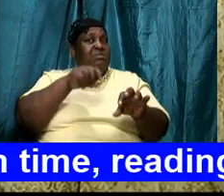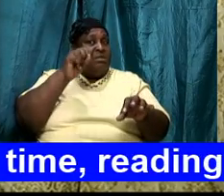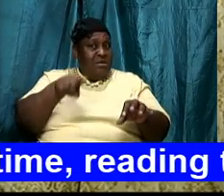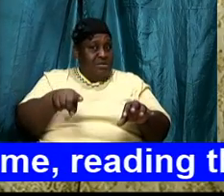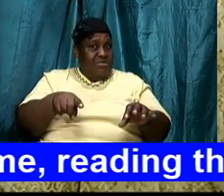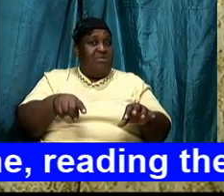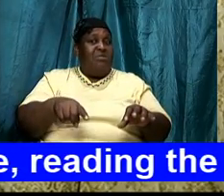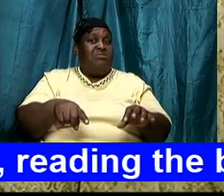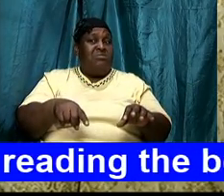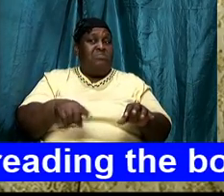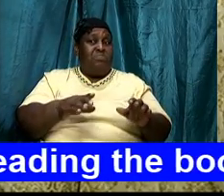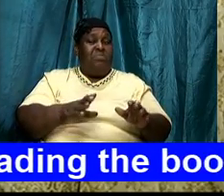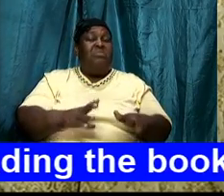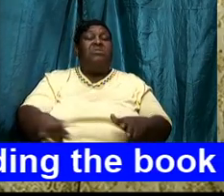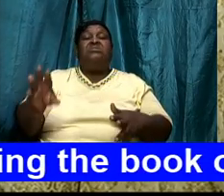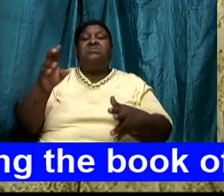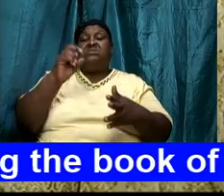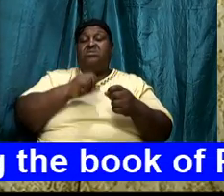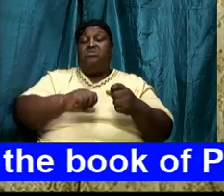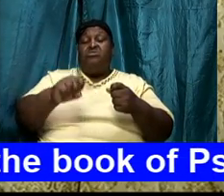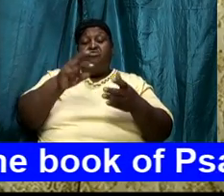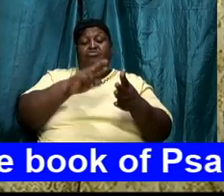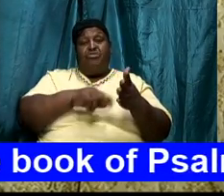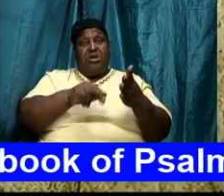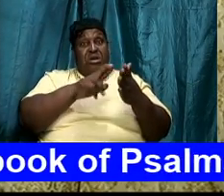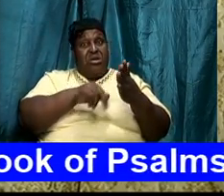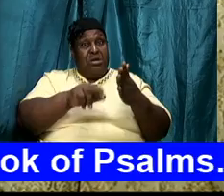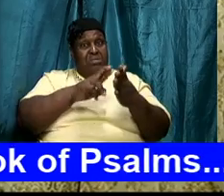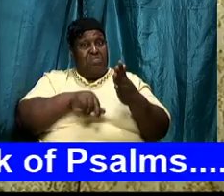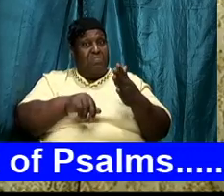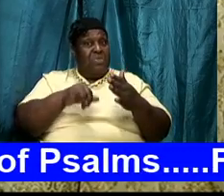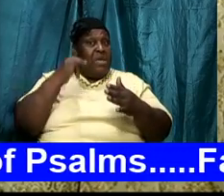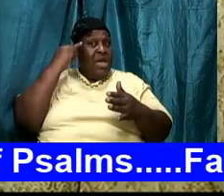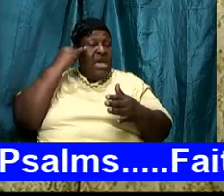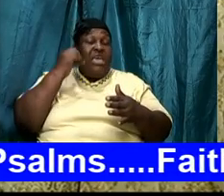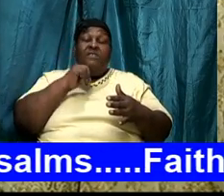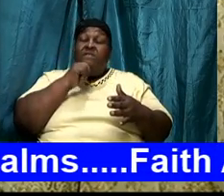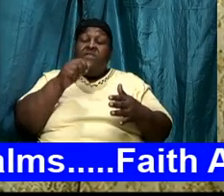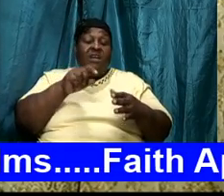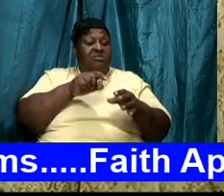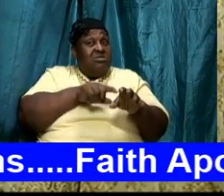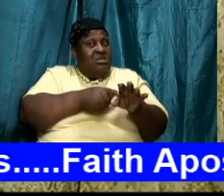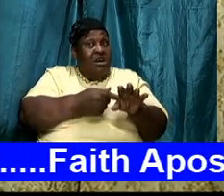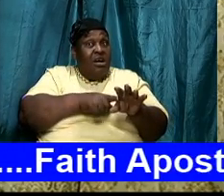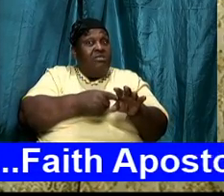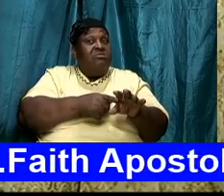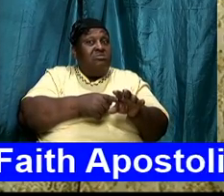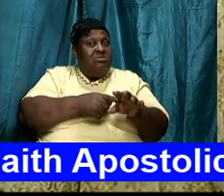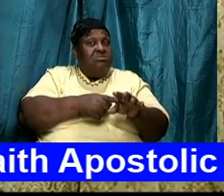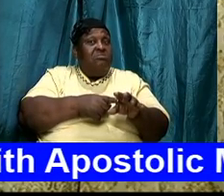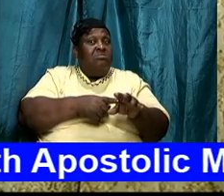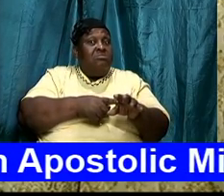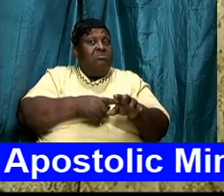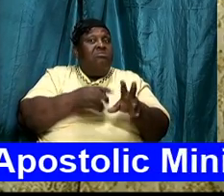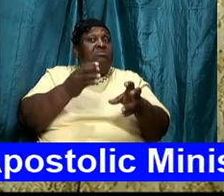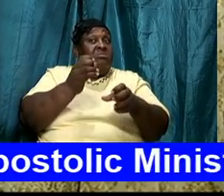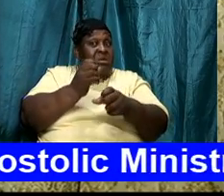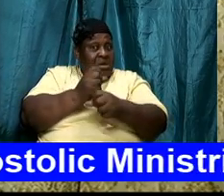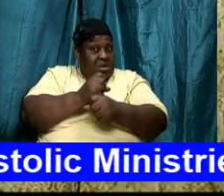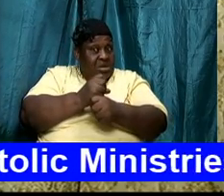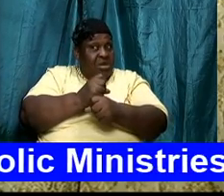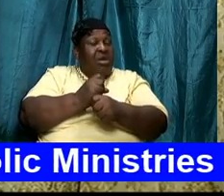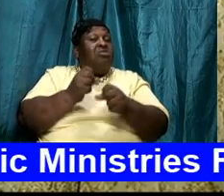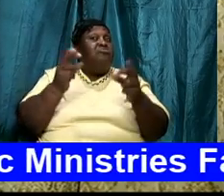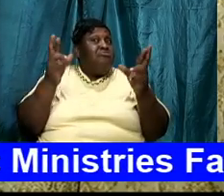and today is Wednesday if you have not started get on board there is something to what is